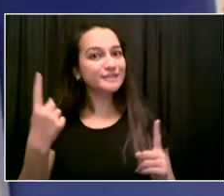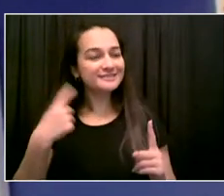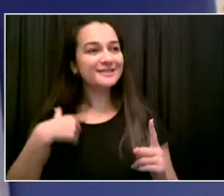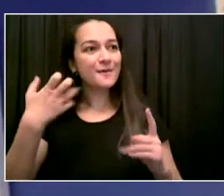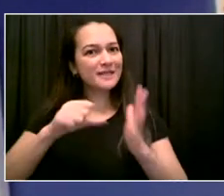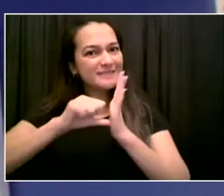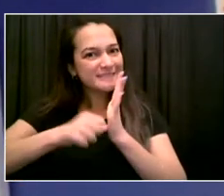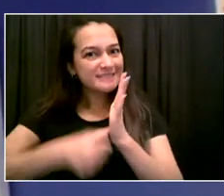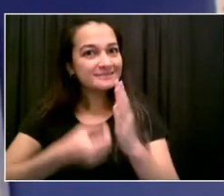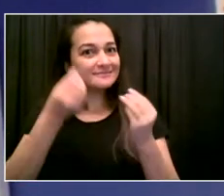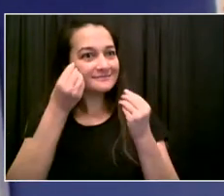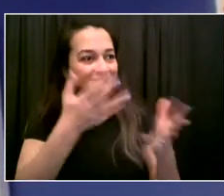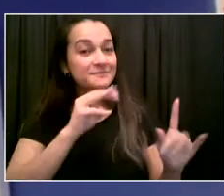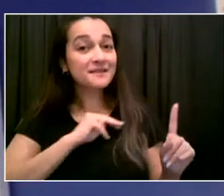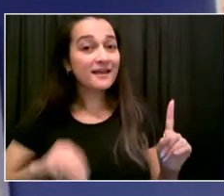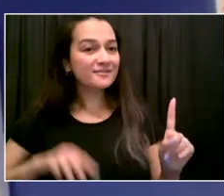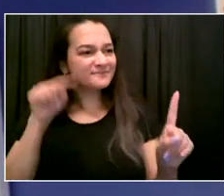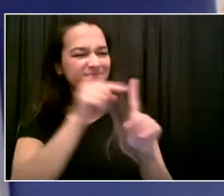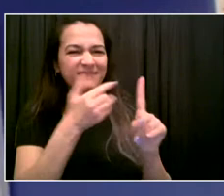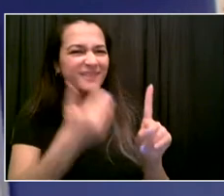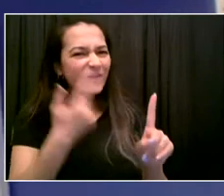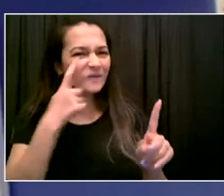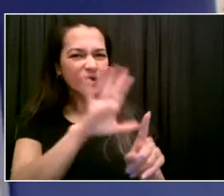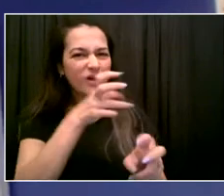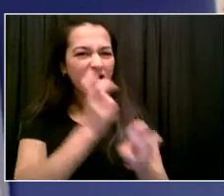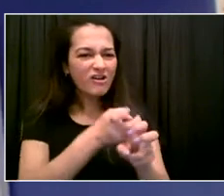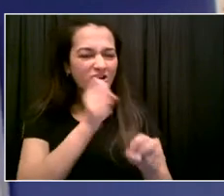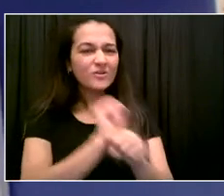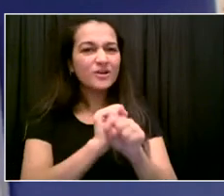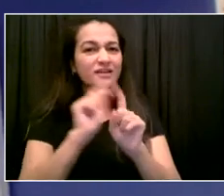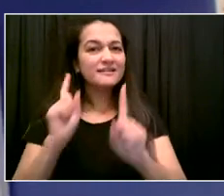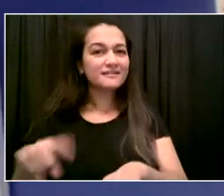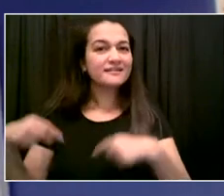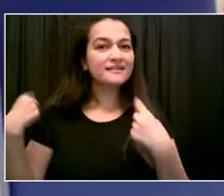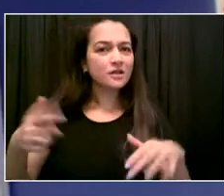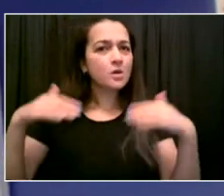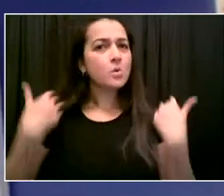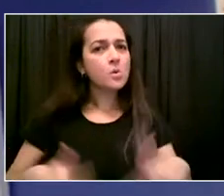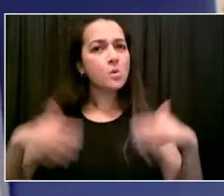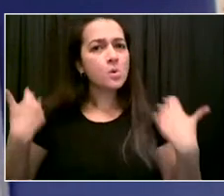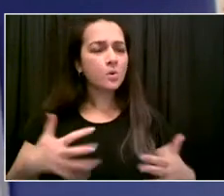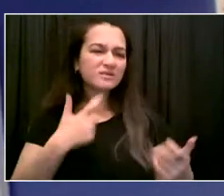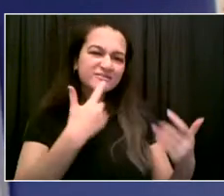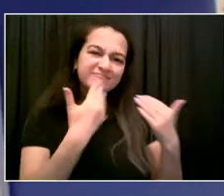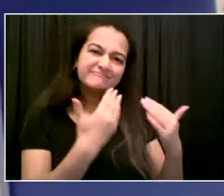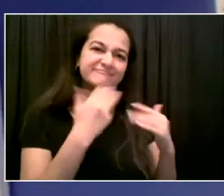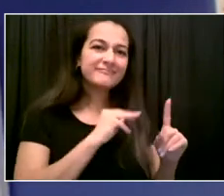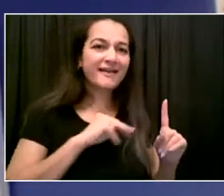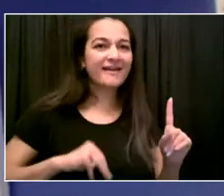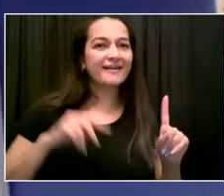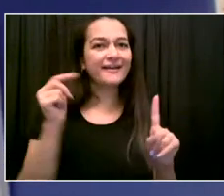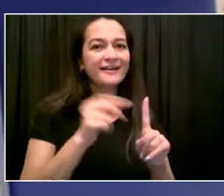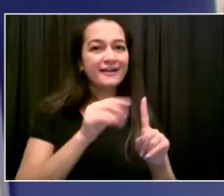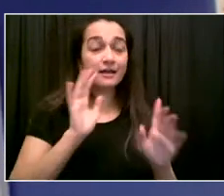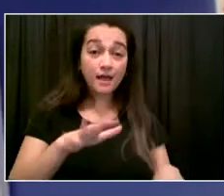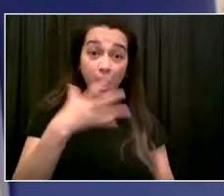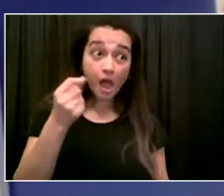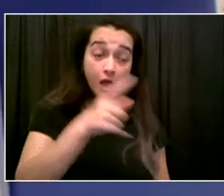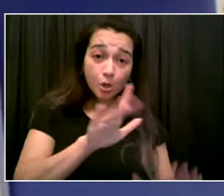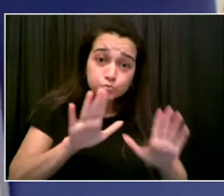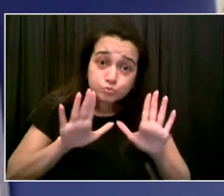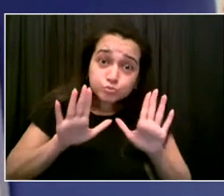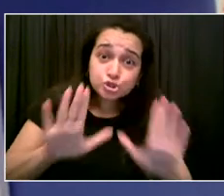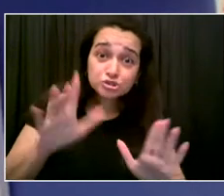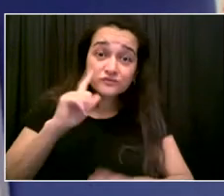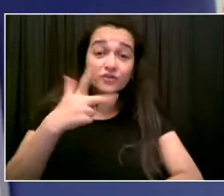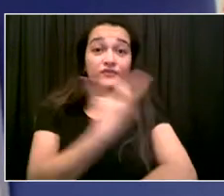try to increase vaccination rates in our community, they were always there. So thank you for that IDNYC has been